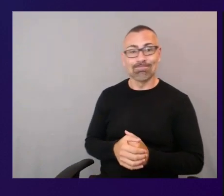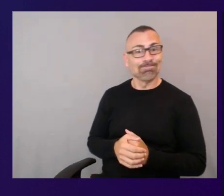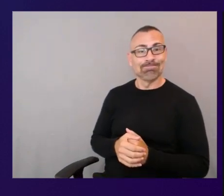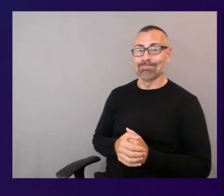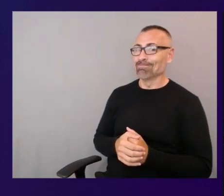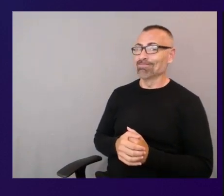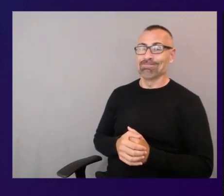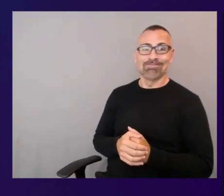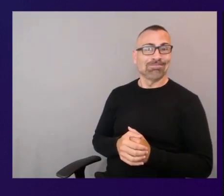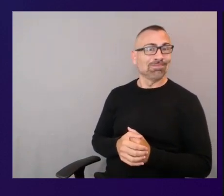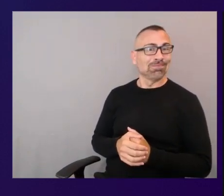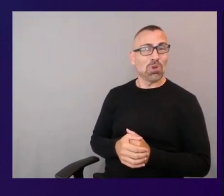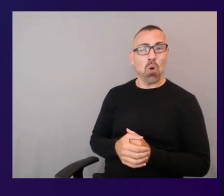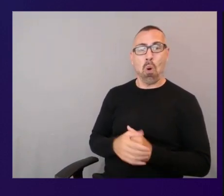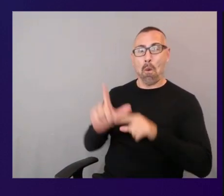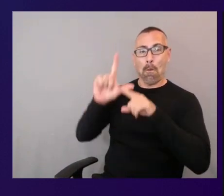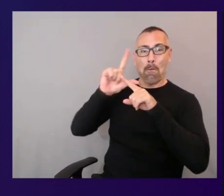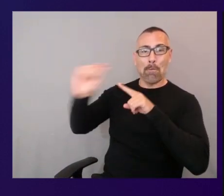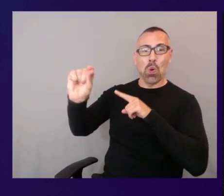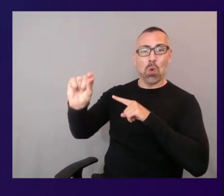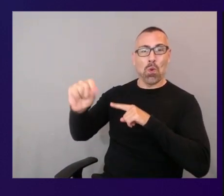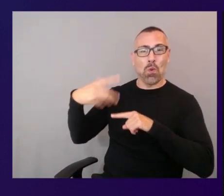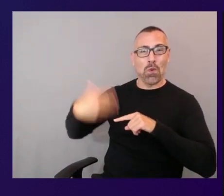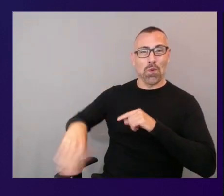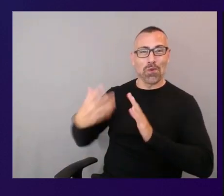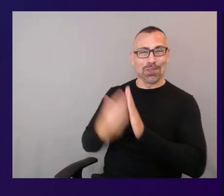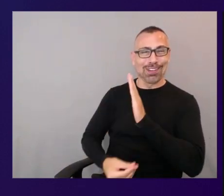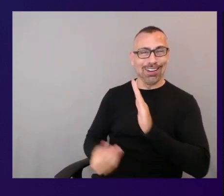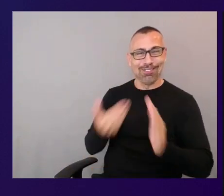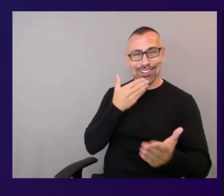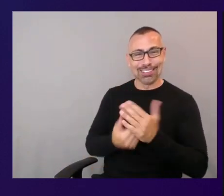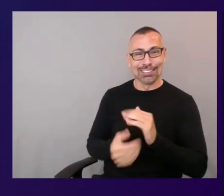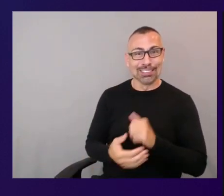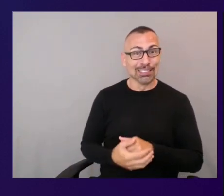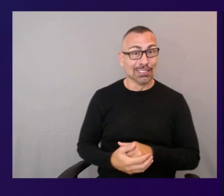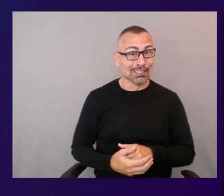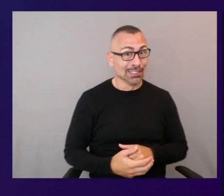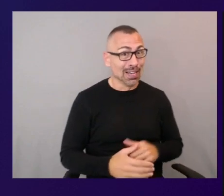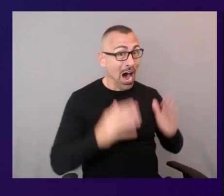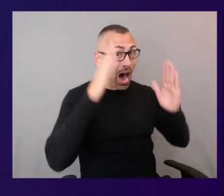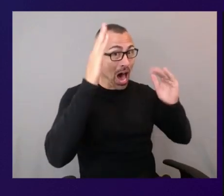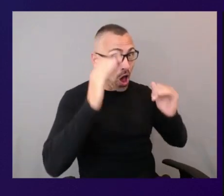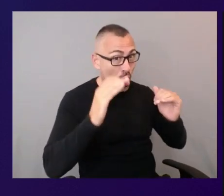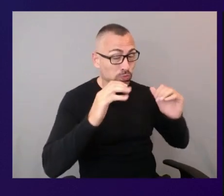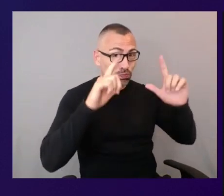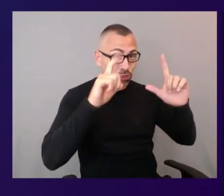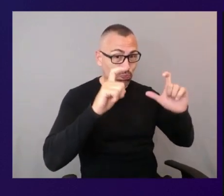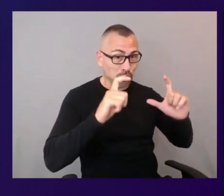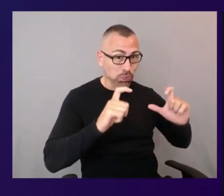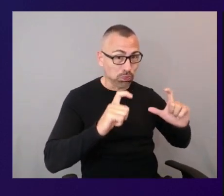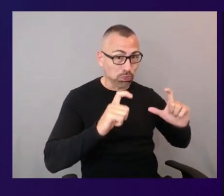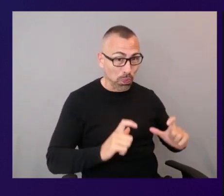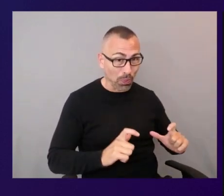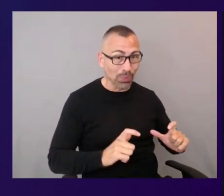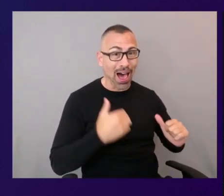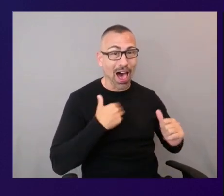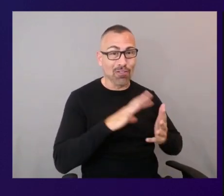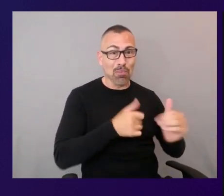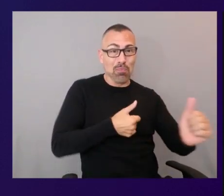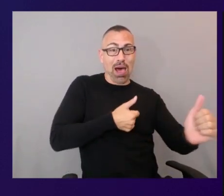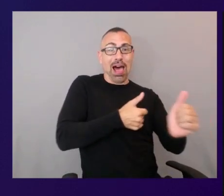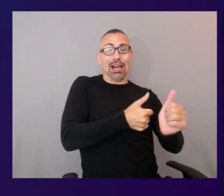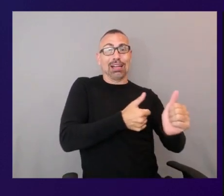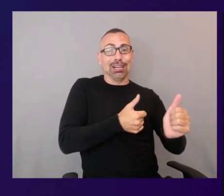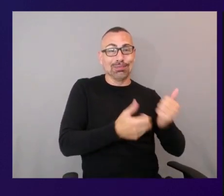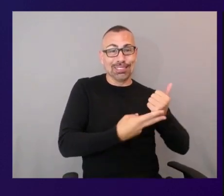hopefully you have a snapshot at least yeah definitely definitely we can have a whole separate conversation on backup strategies for